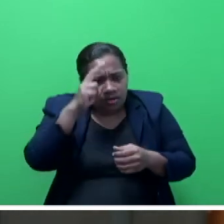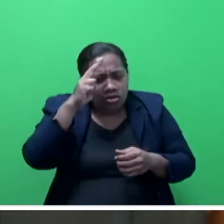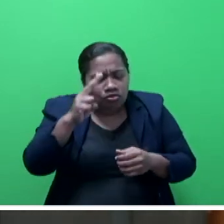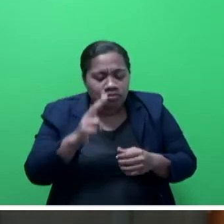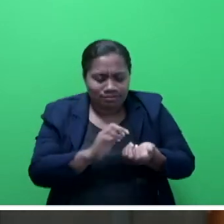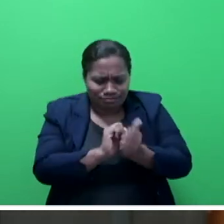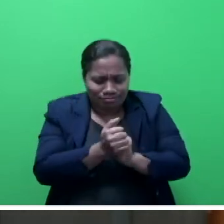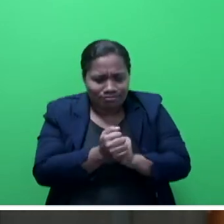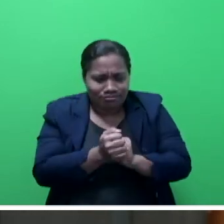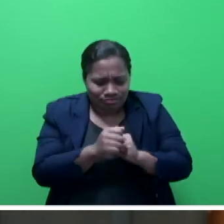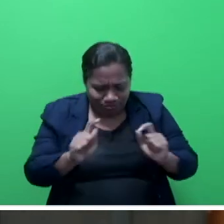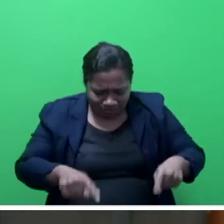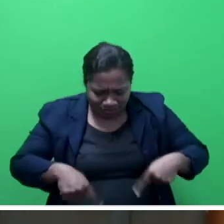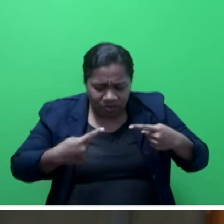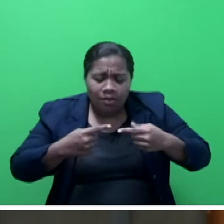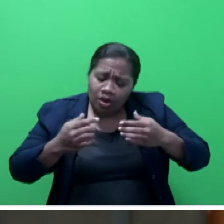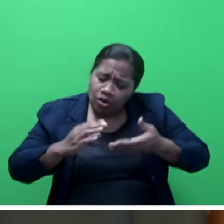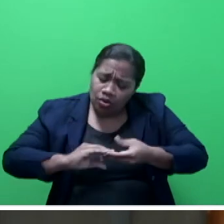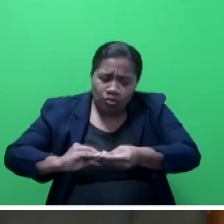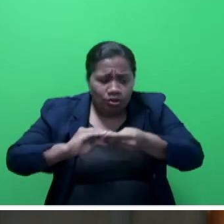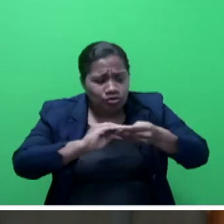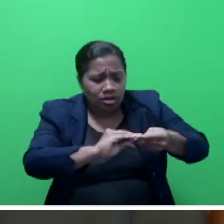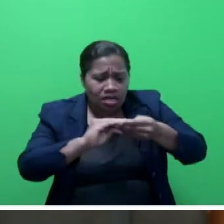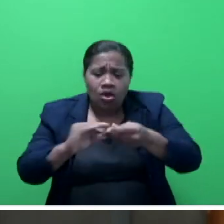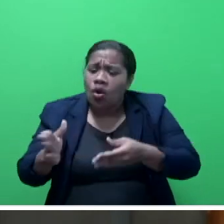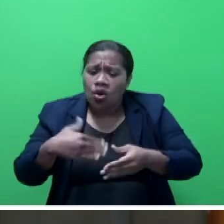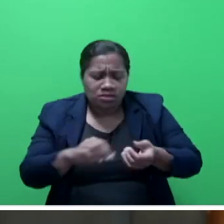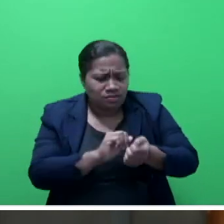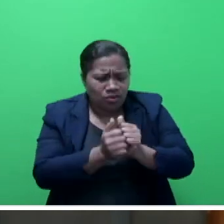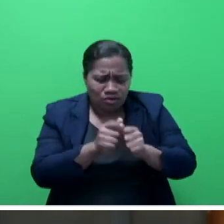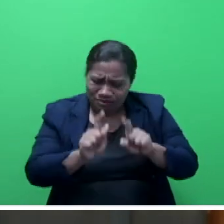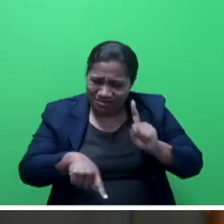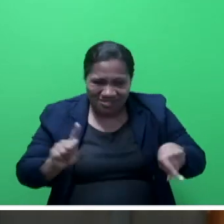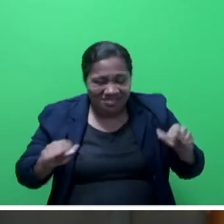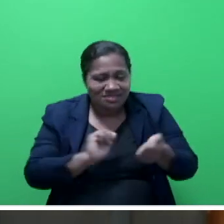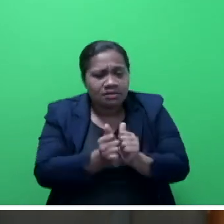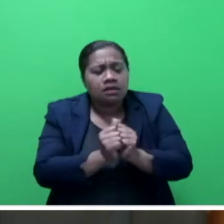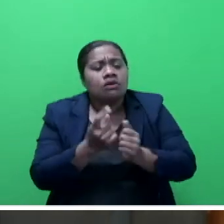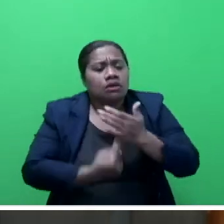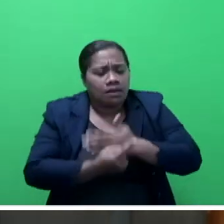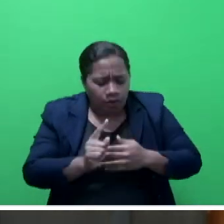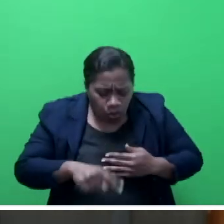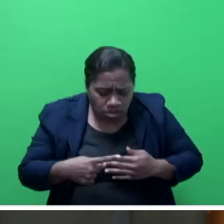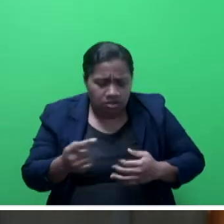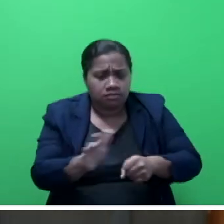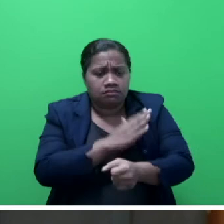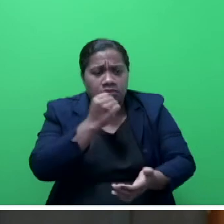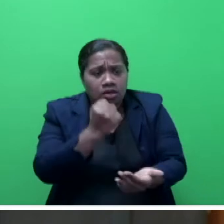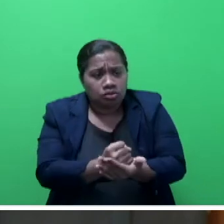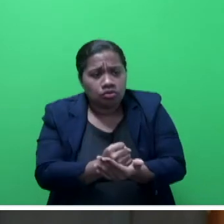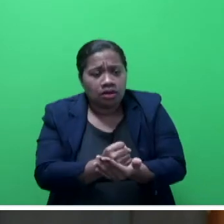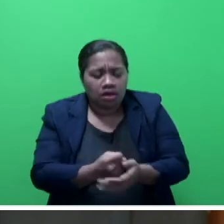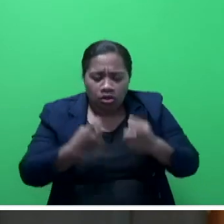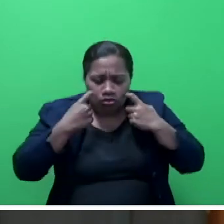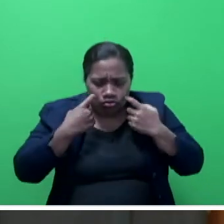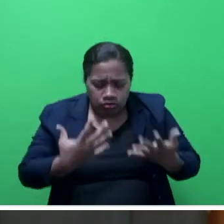congratulate all sporting bodies at all levels, especially at the national level, for continuing and ensuring that the show must go